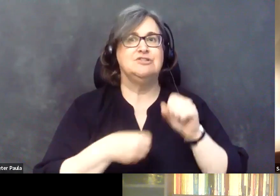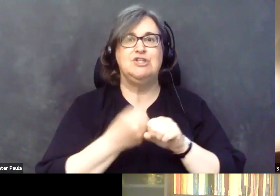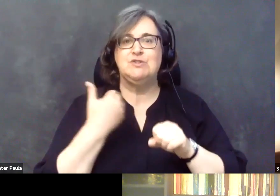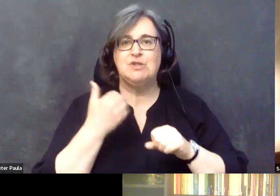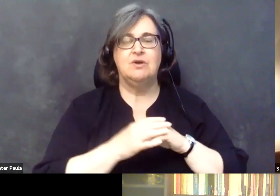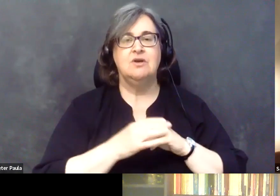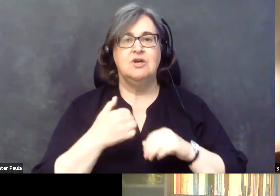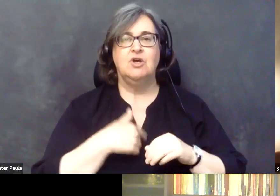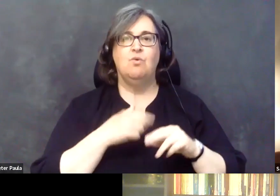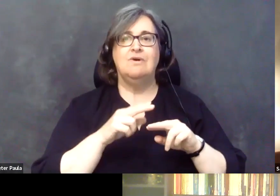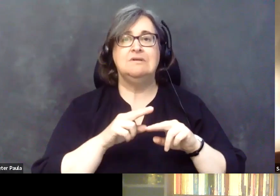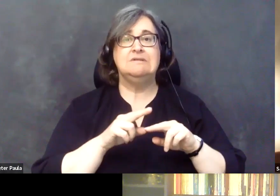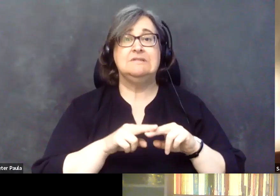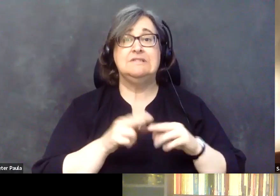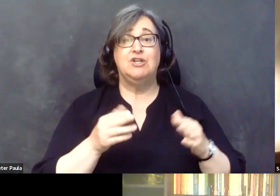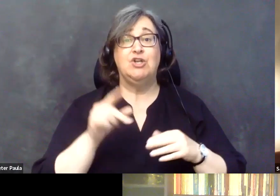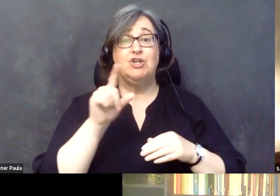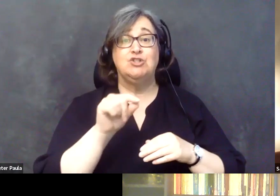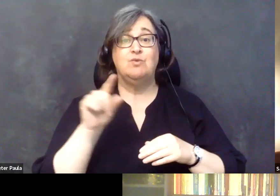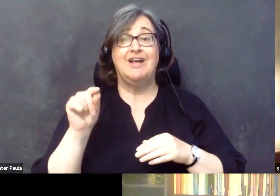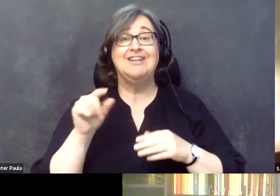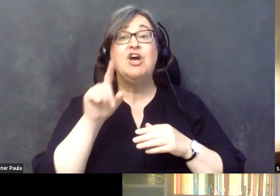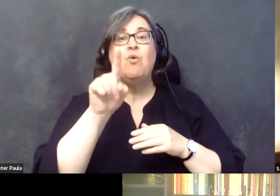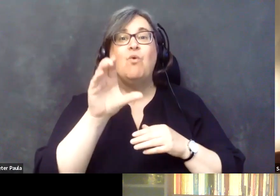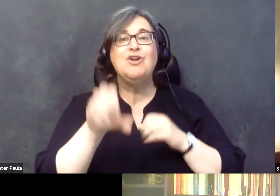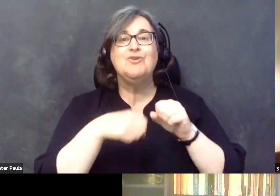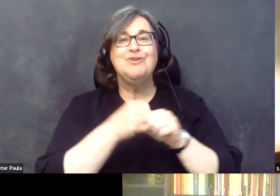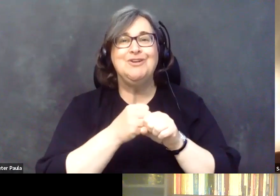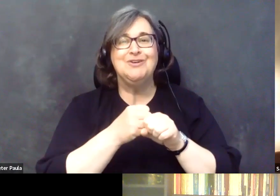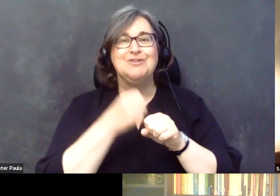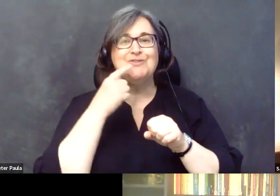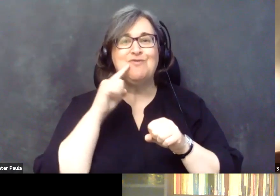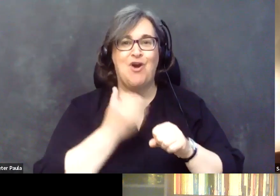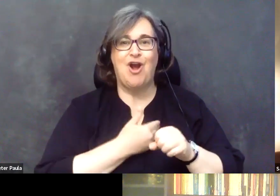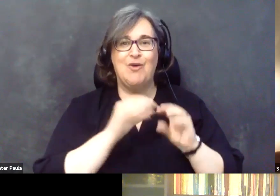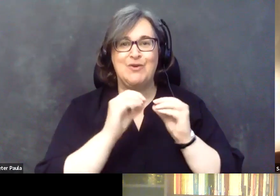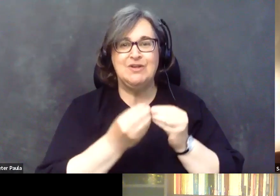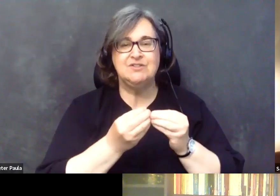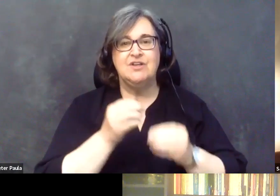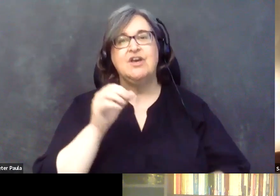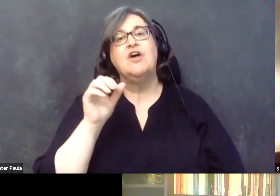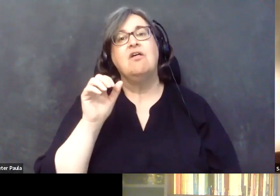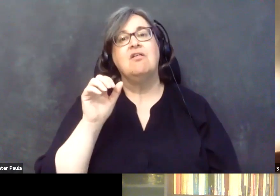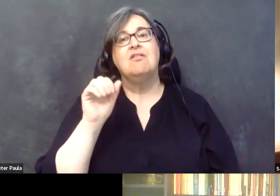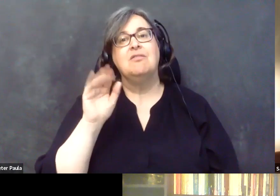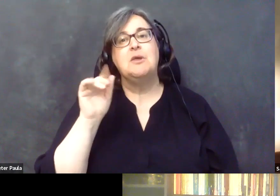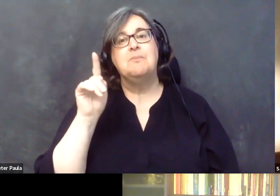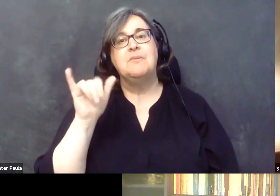mean, as we sit here in 2020 celebrating our centennial year as an organization, the Ability Center has